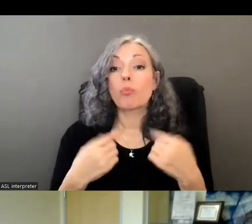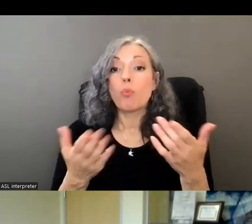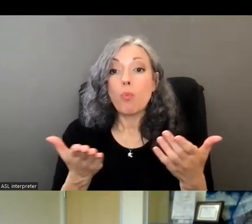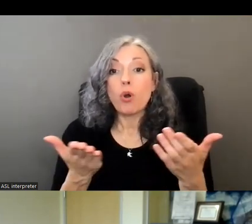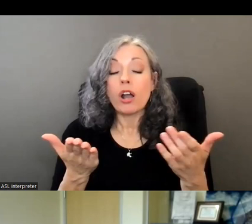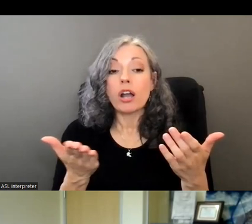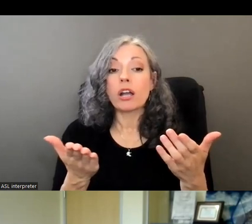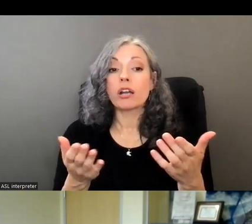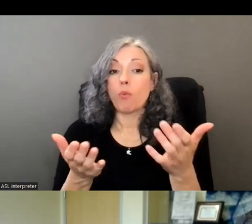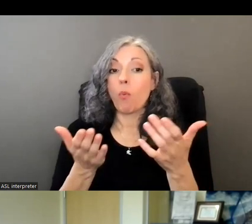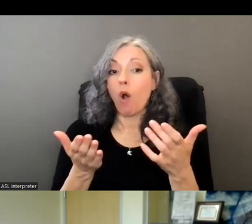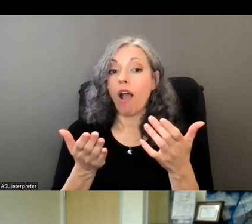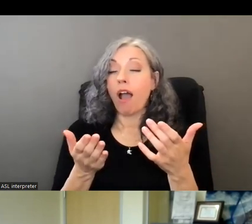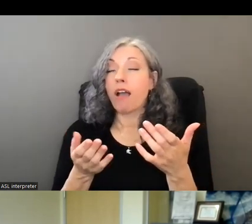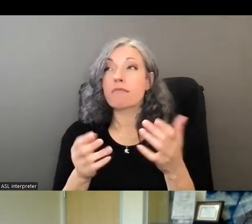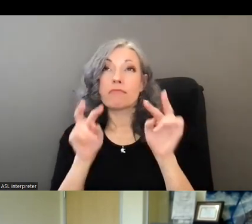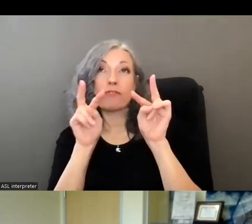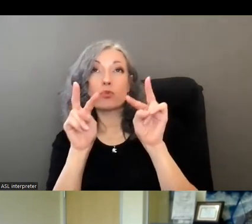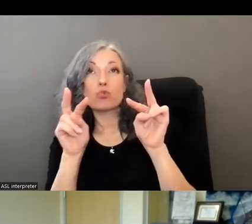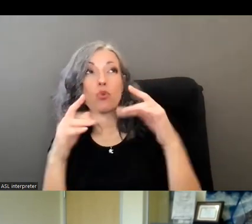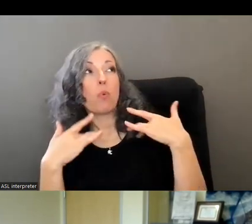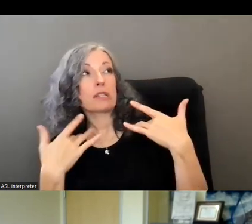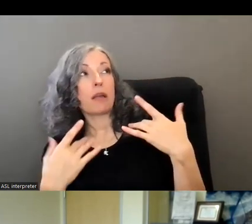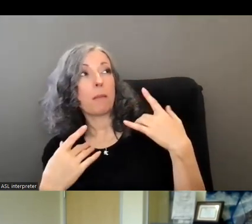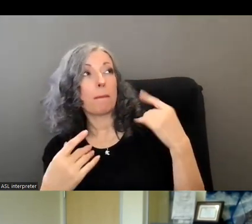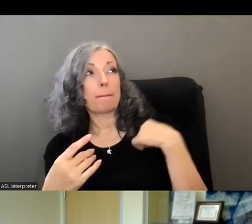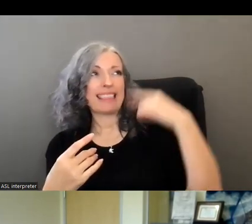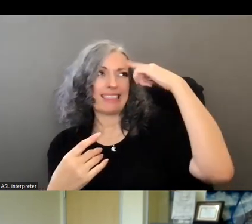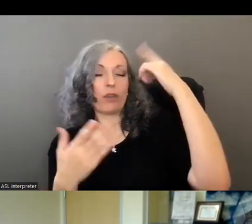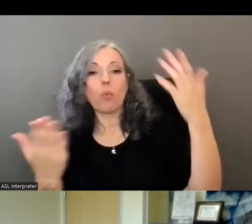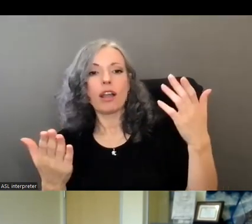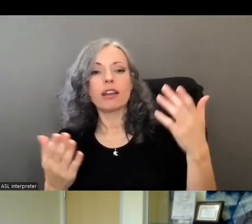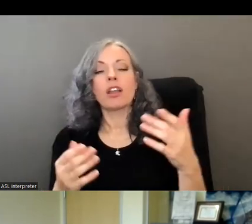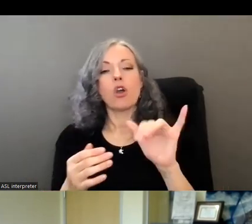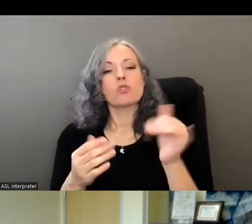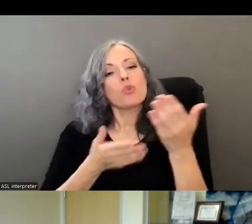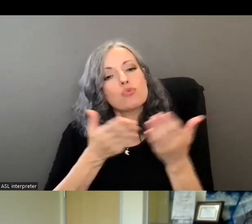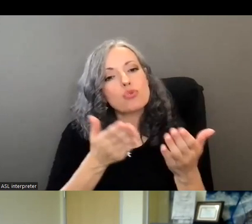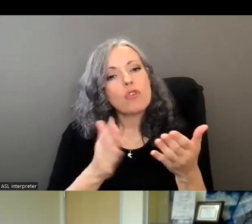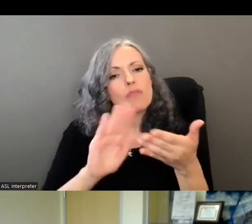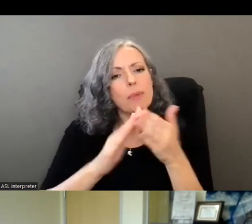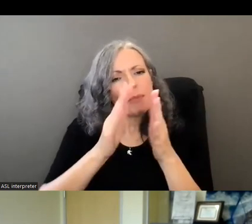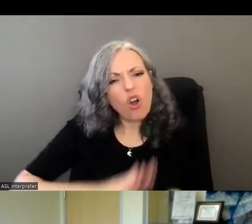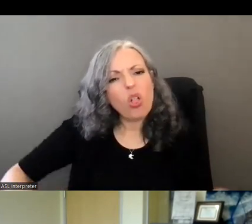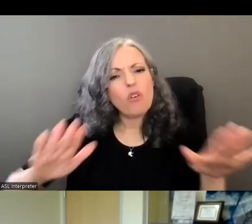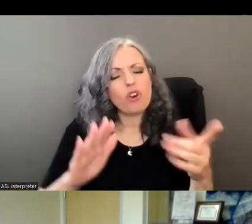see our network in the future how we can better serve the population that we serve and really what we need to get there